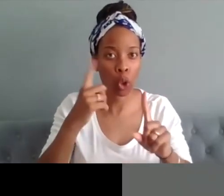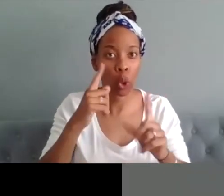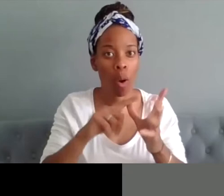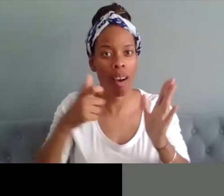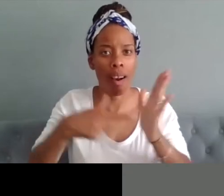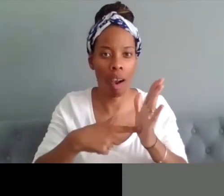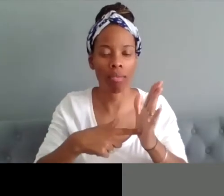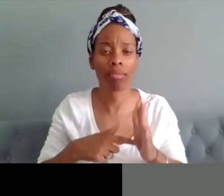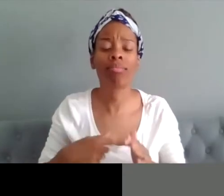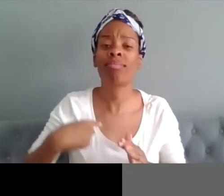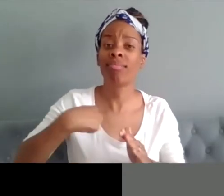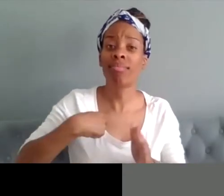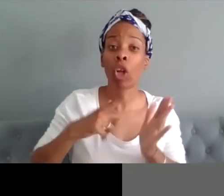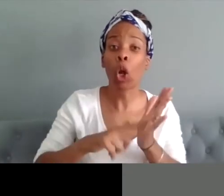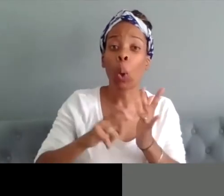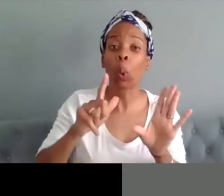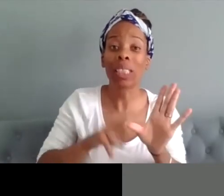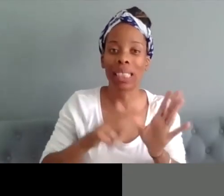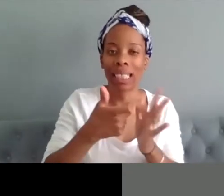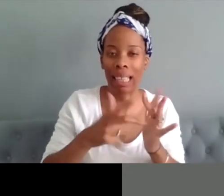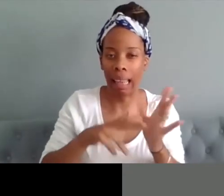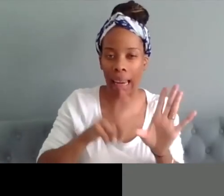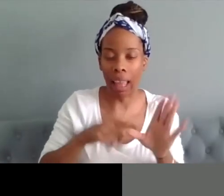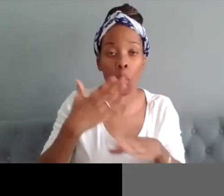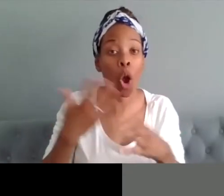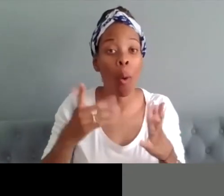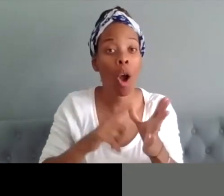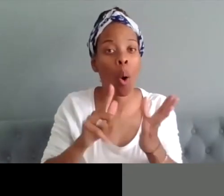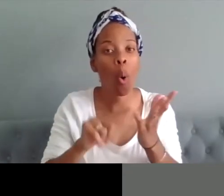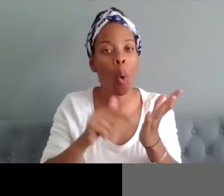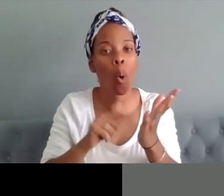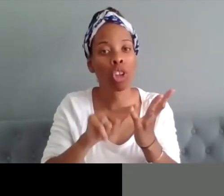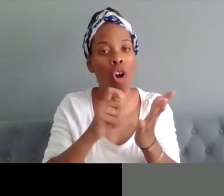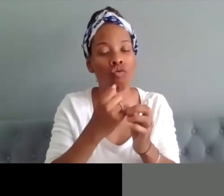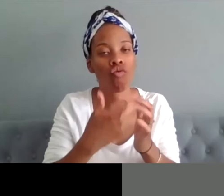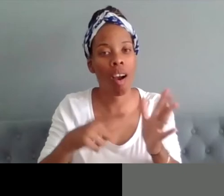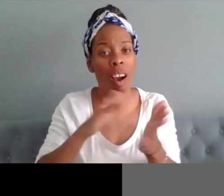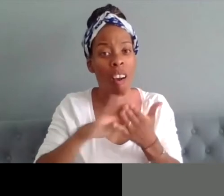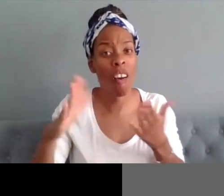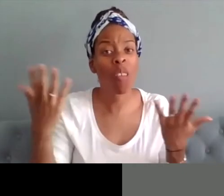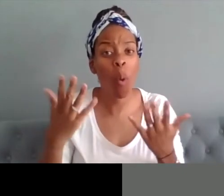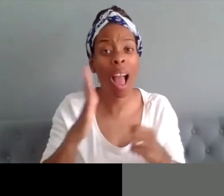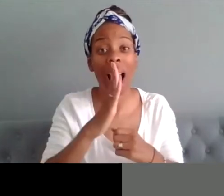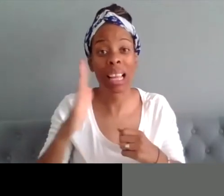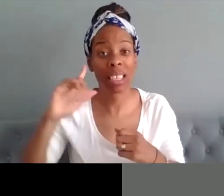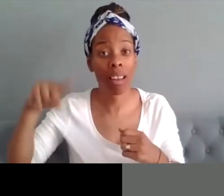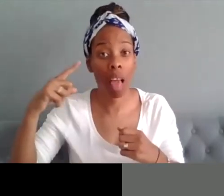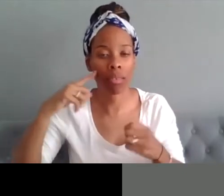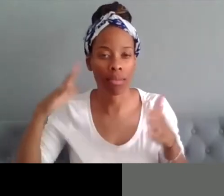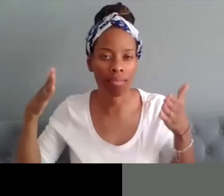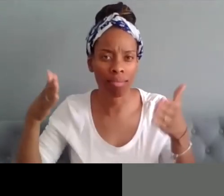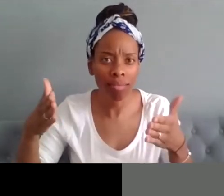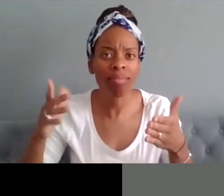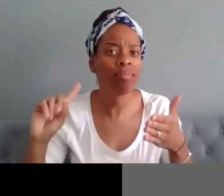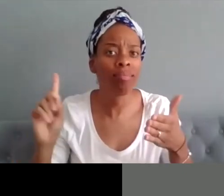and participation manager at Autograph we're a gallery based in East London and we specialize in exploring issues related